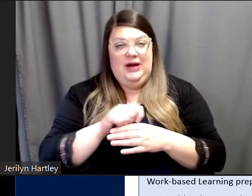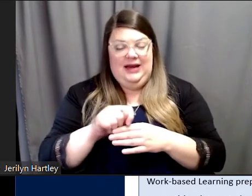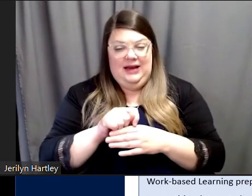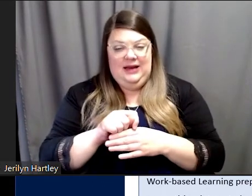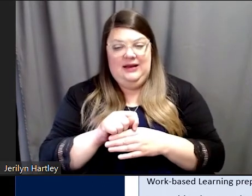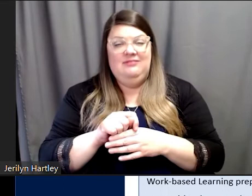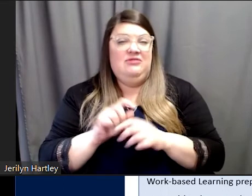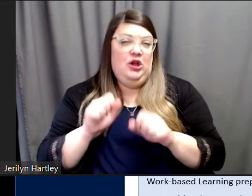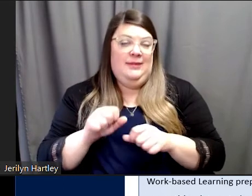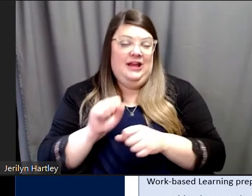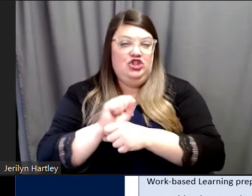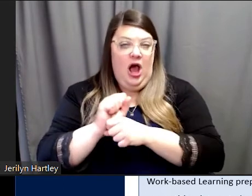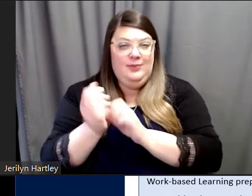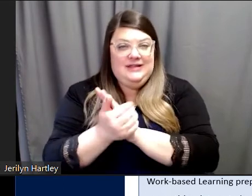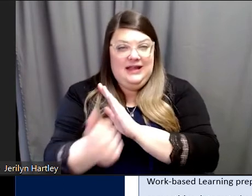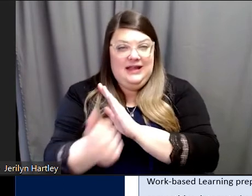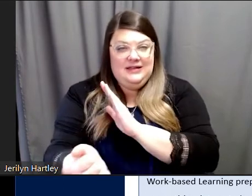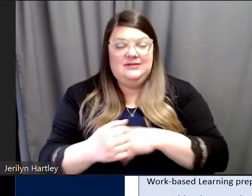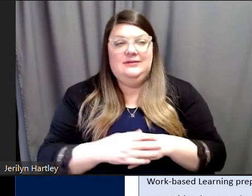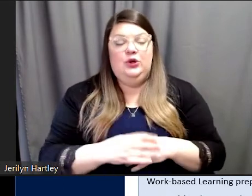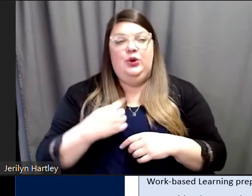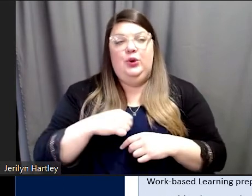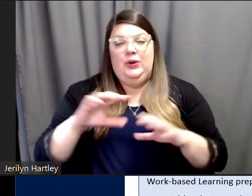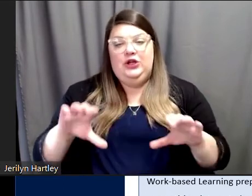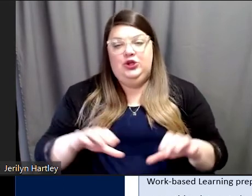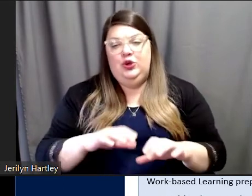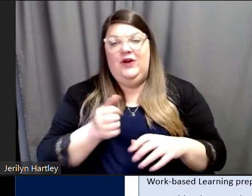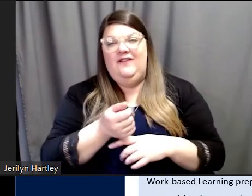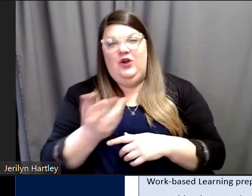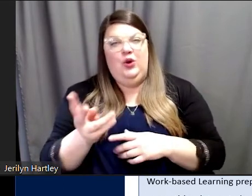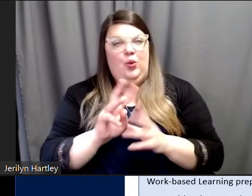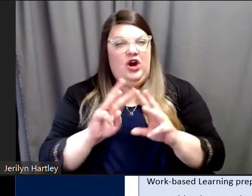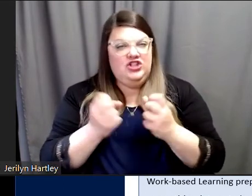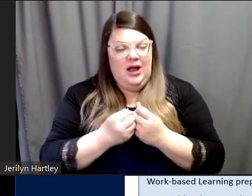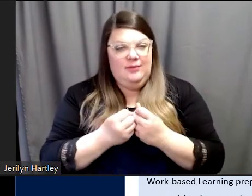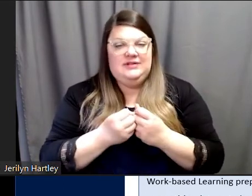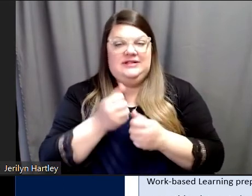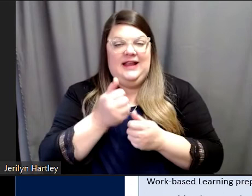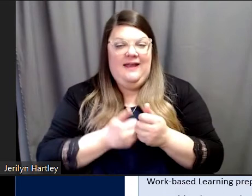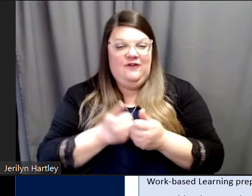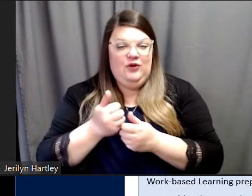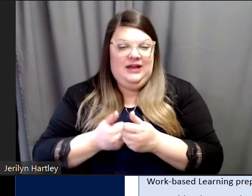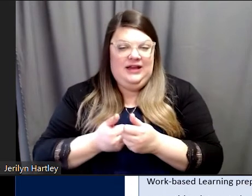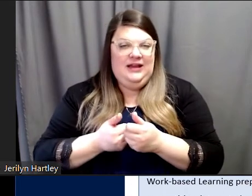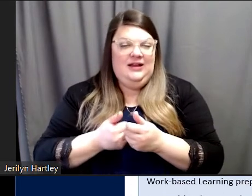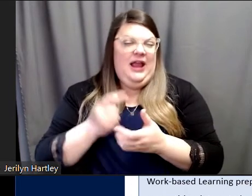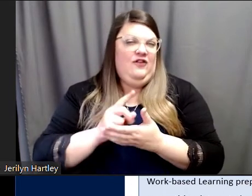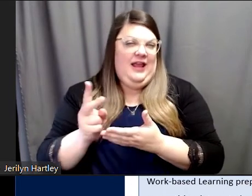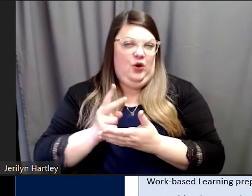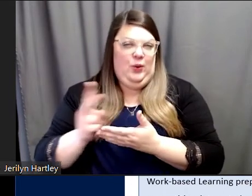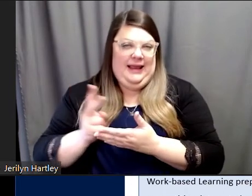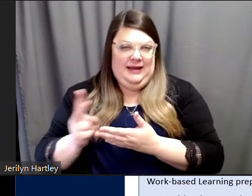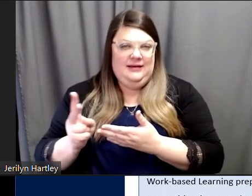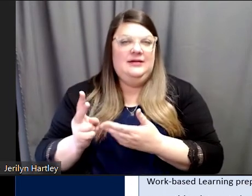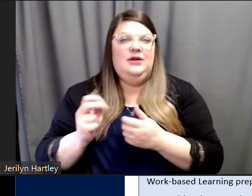job skills. We do a few workshops every other week with the